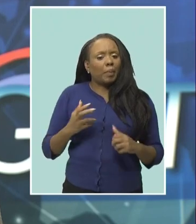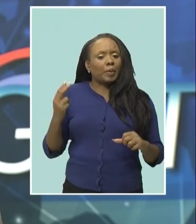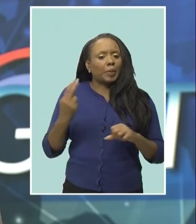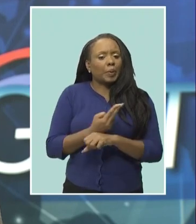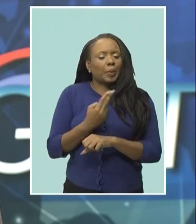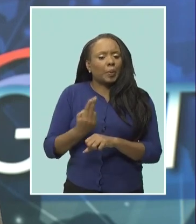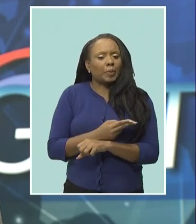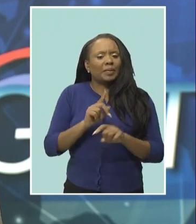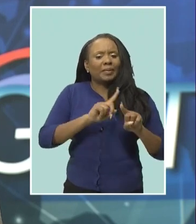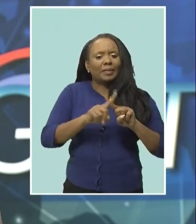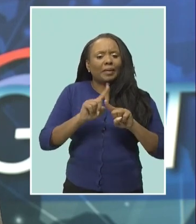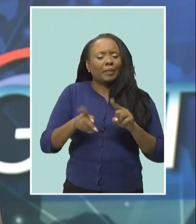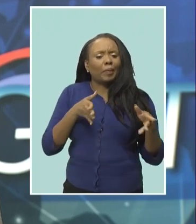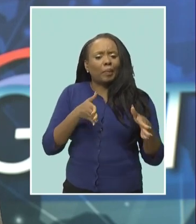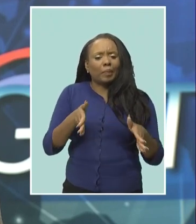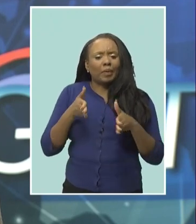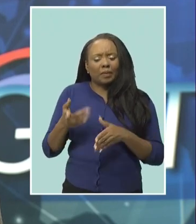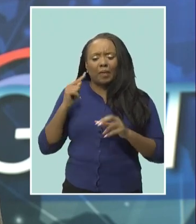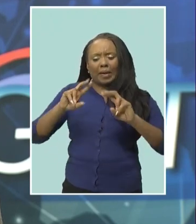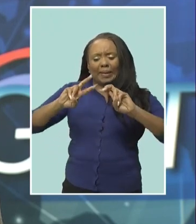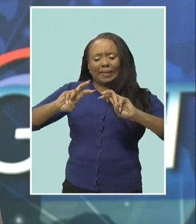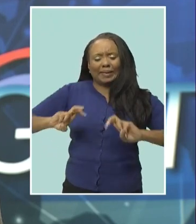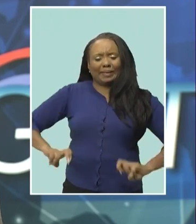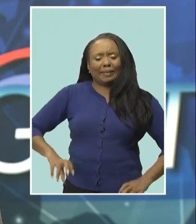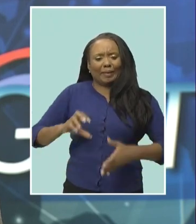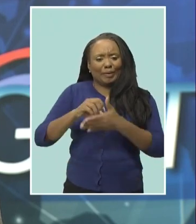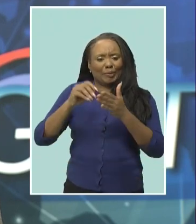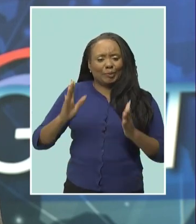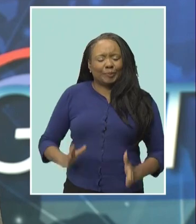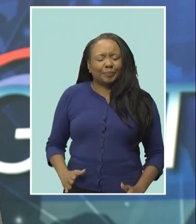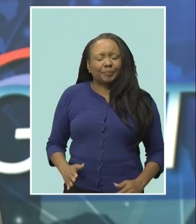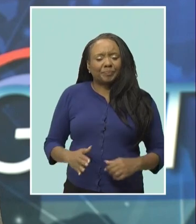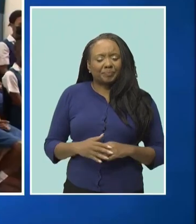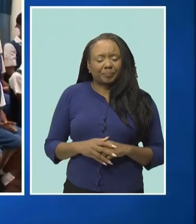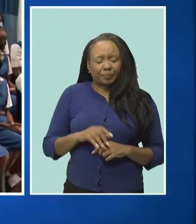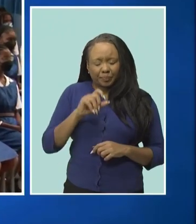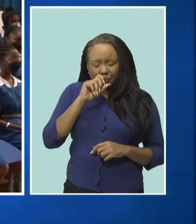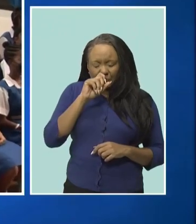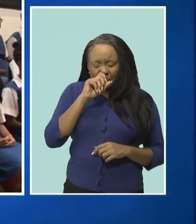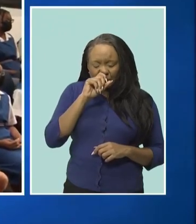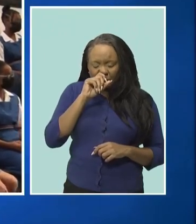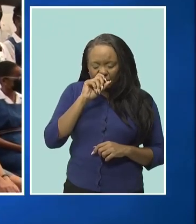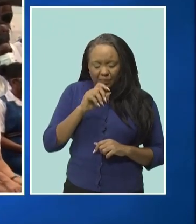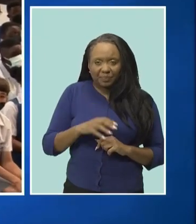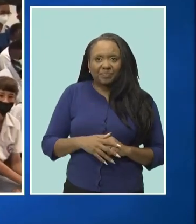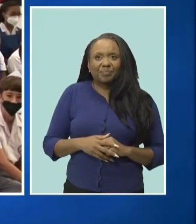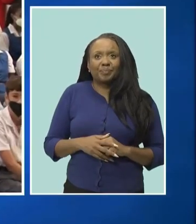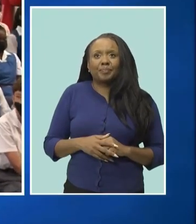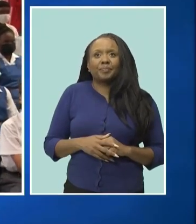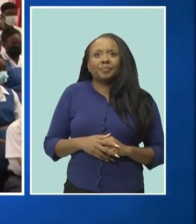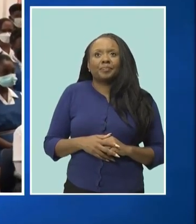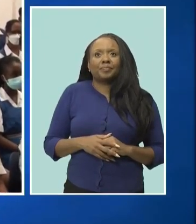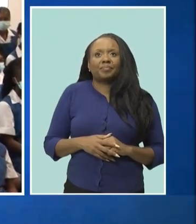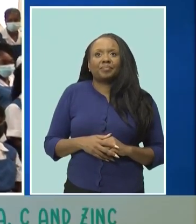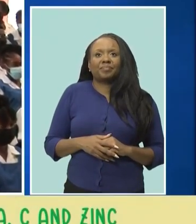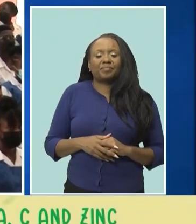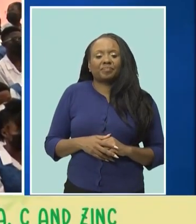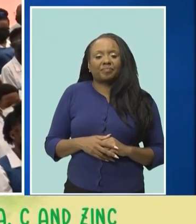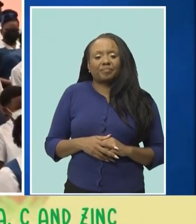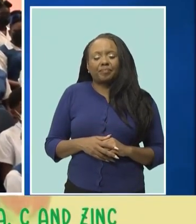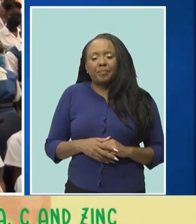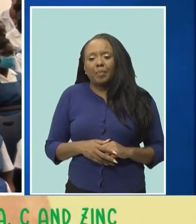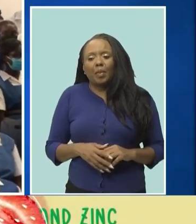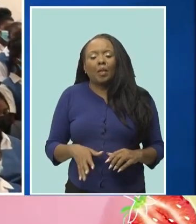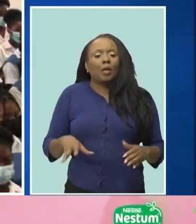as another way of assessing students shirika griffith reports the days of students taking tests and having their